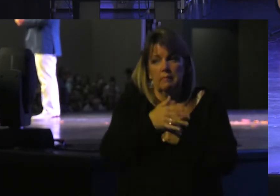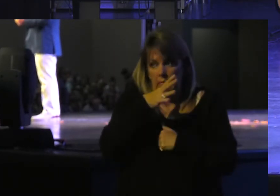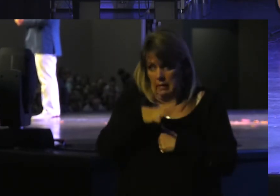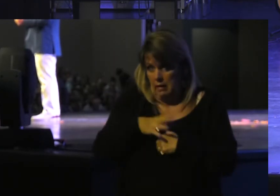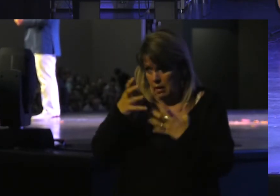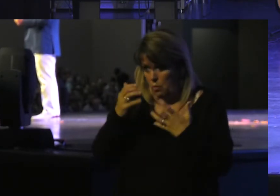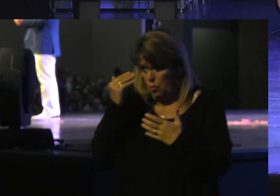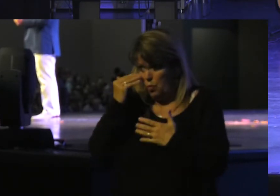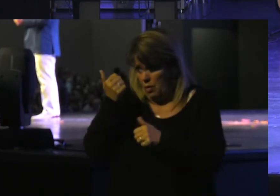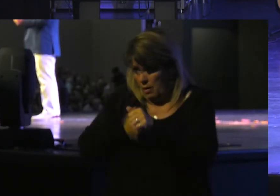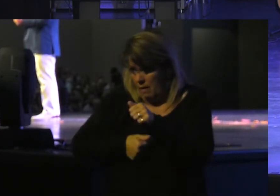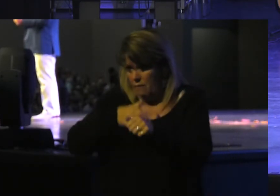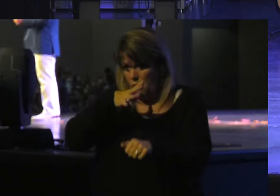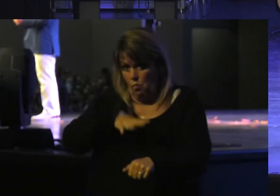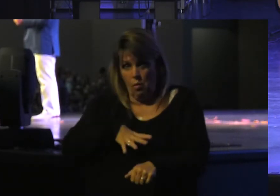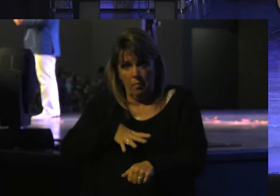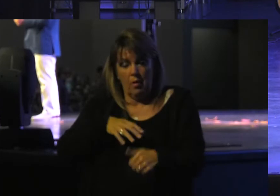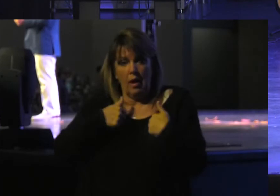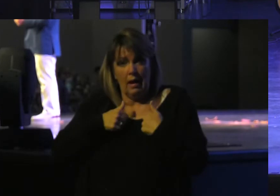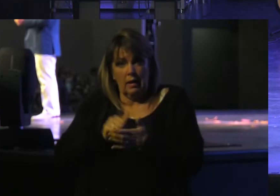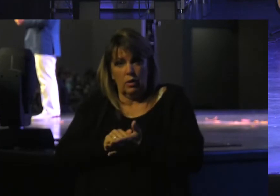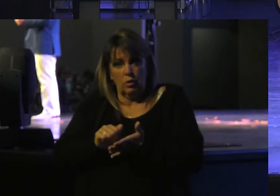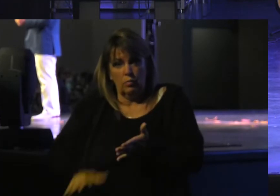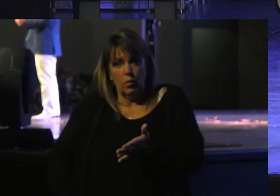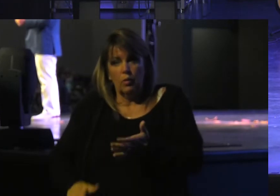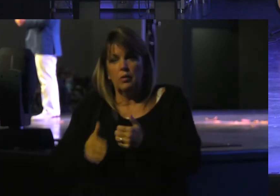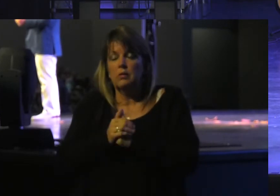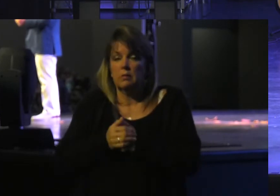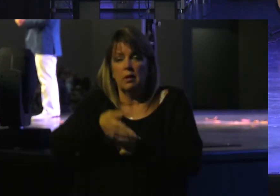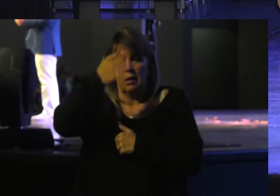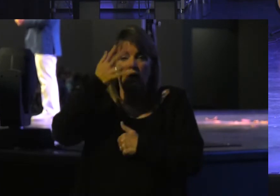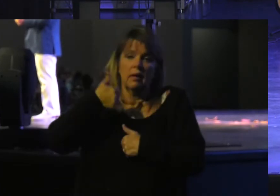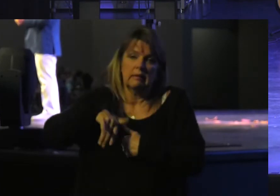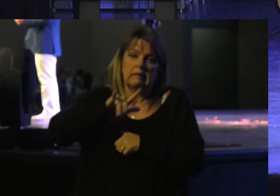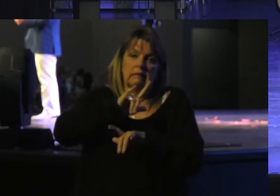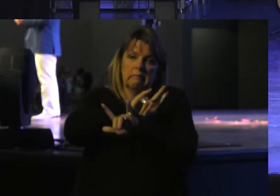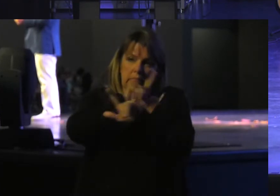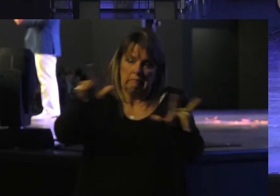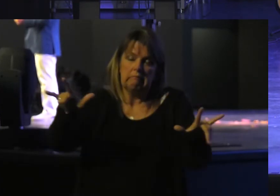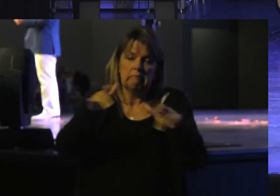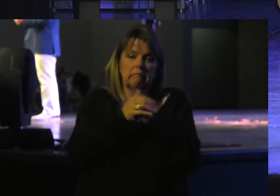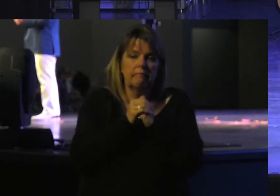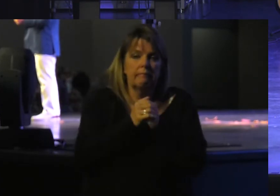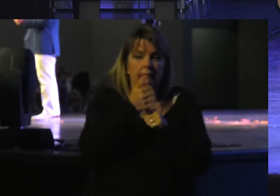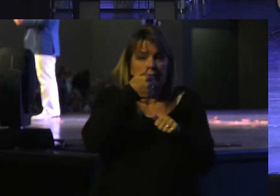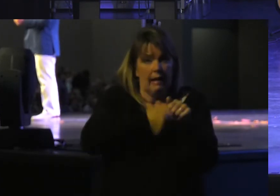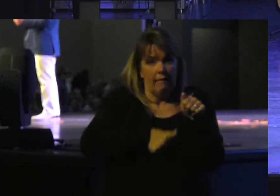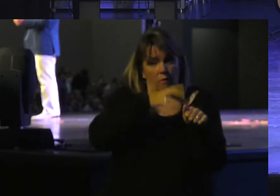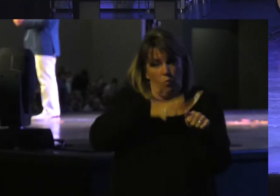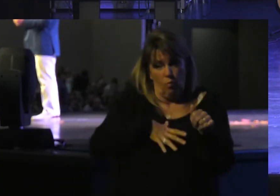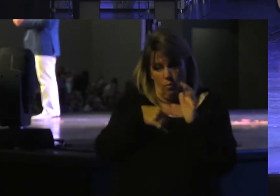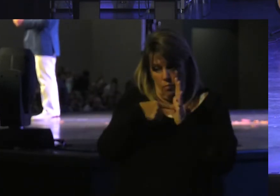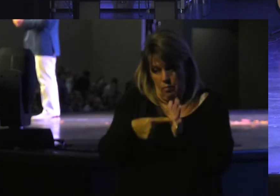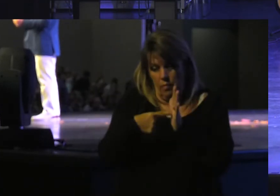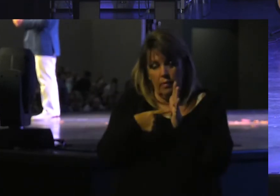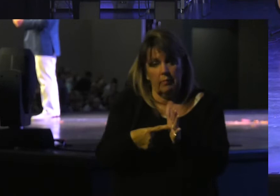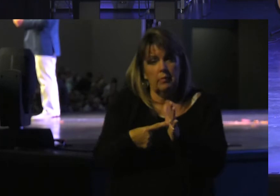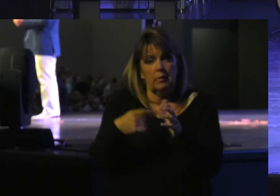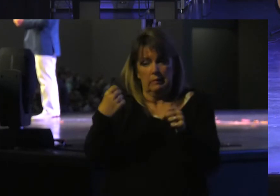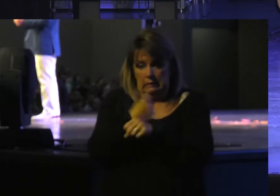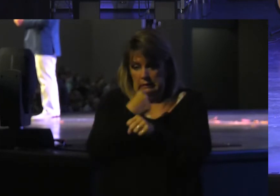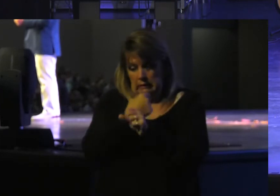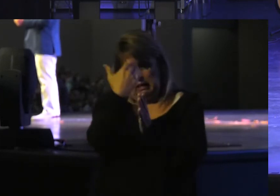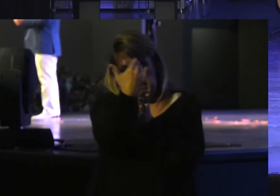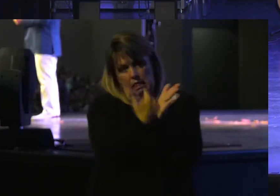Want you to Know that Every woman Who has an Abortion Is loved By God And that Every woman Who is Represented On some Statistic